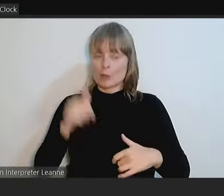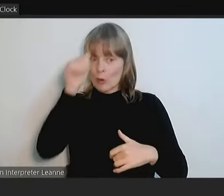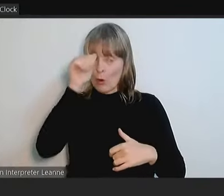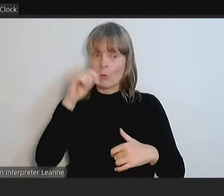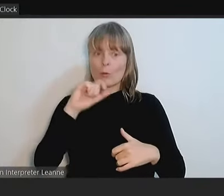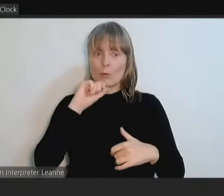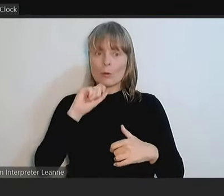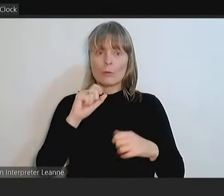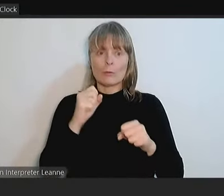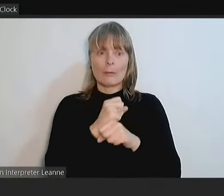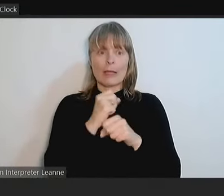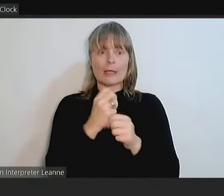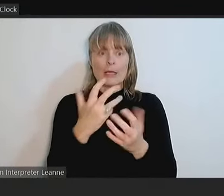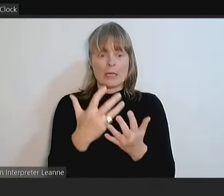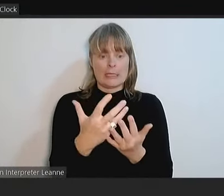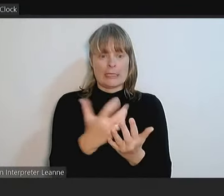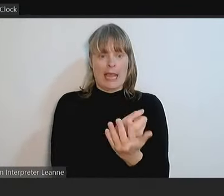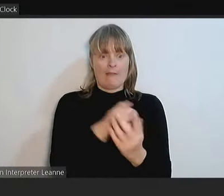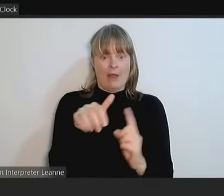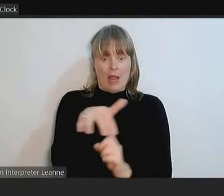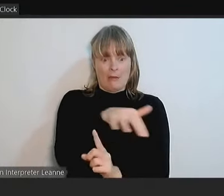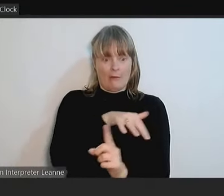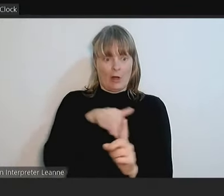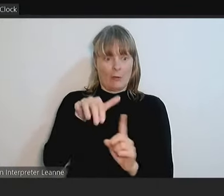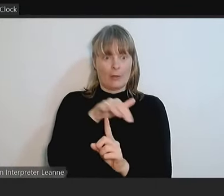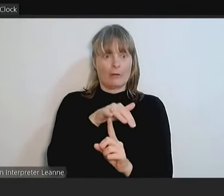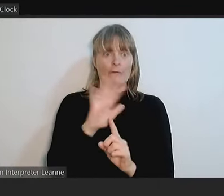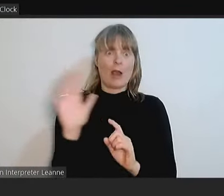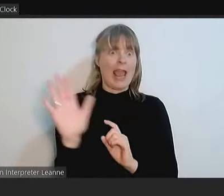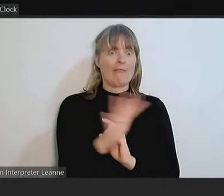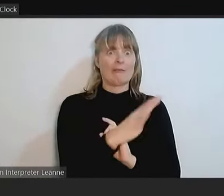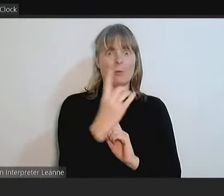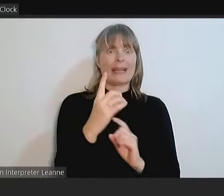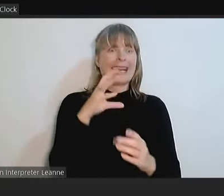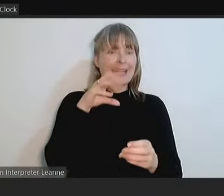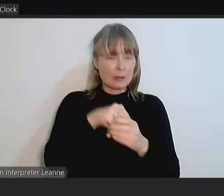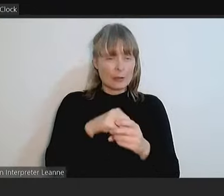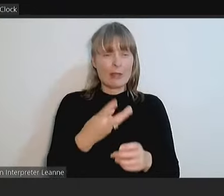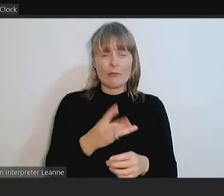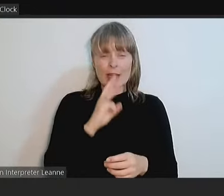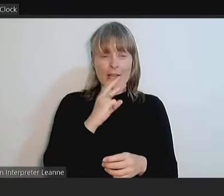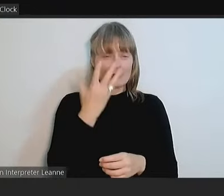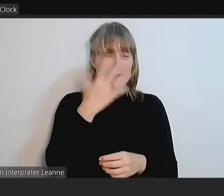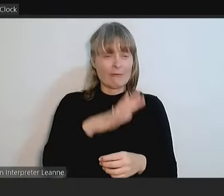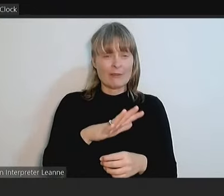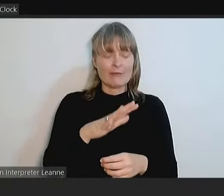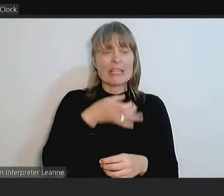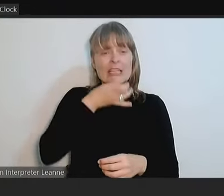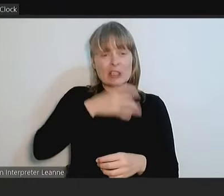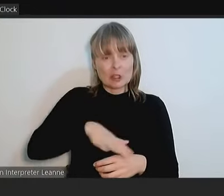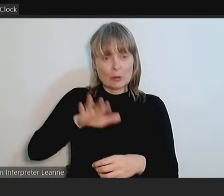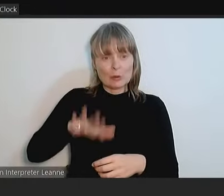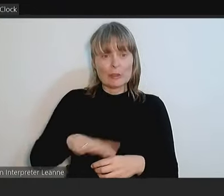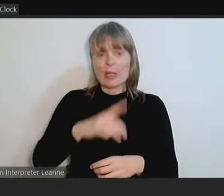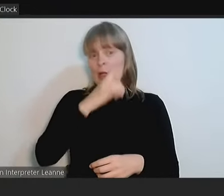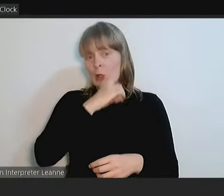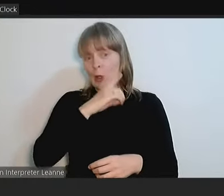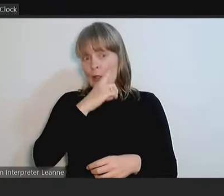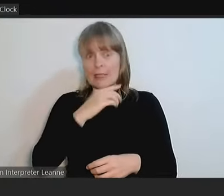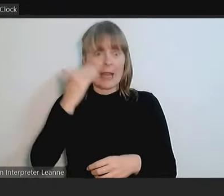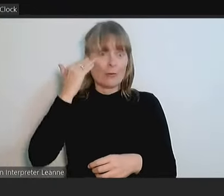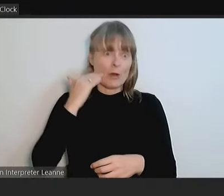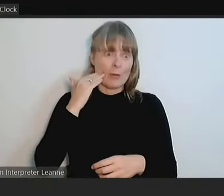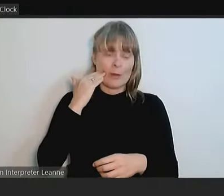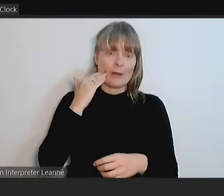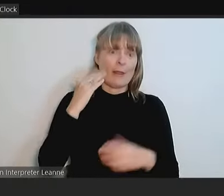all and most importantly for 350 children, parents, girls and women that play for our club. Every fortnight during